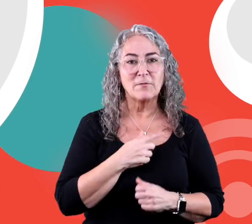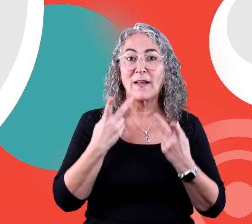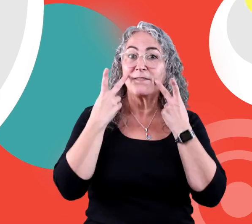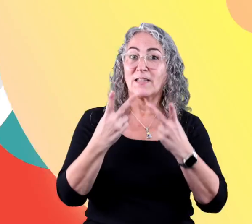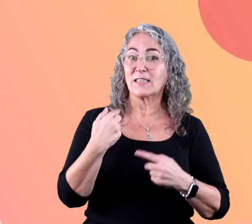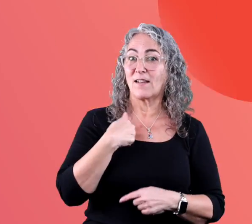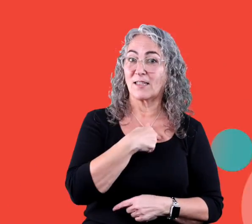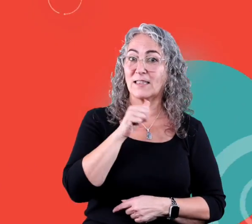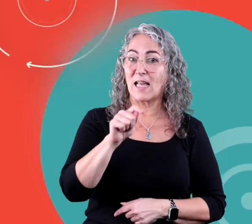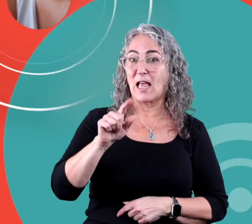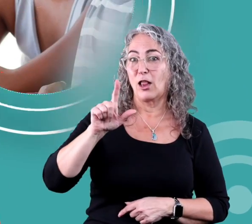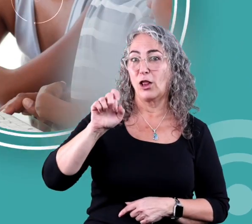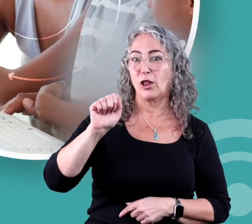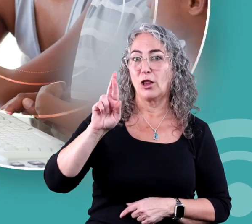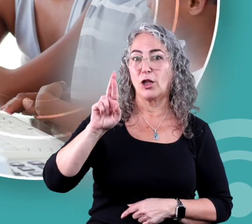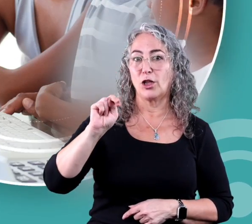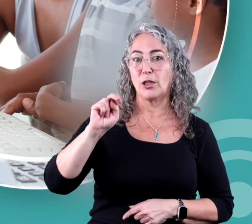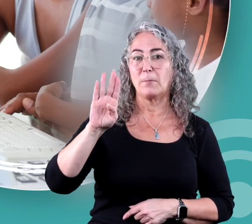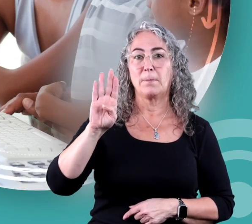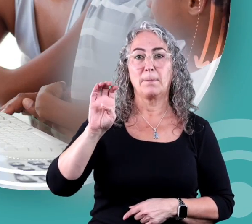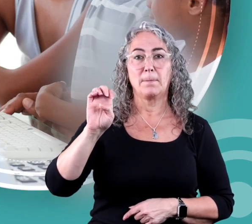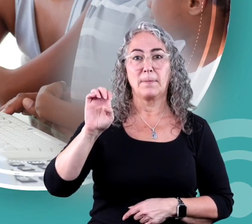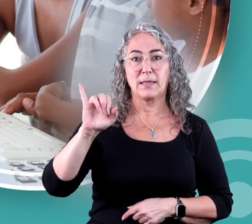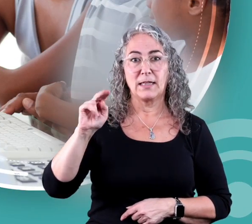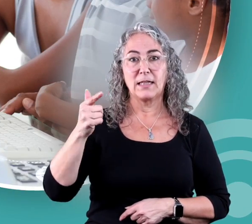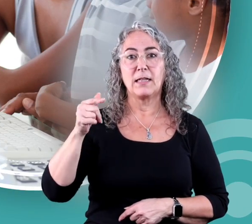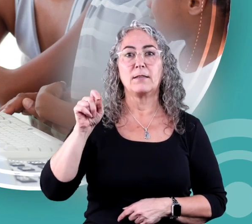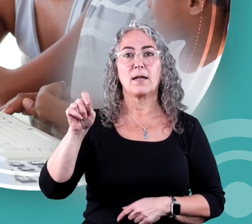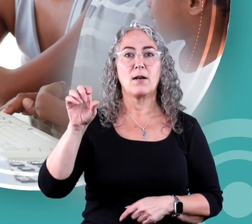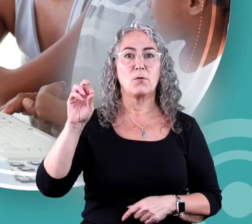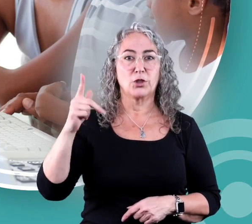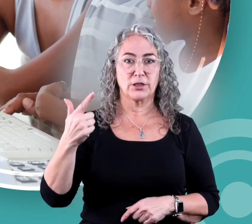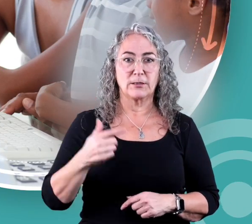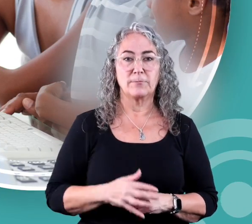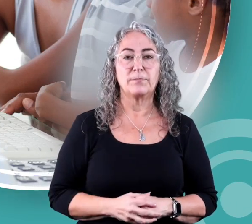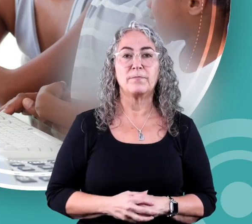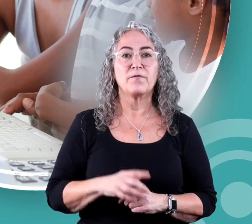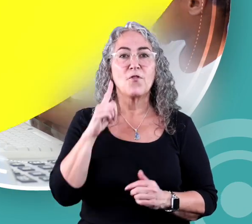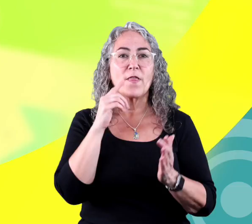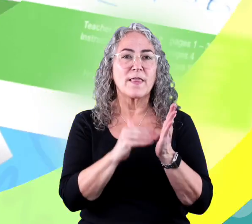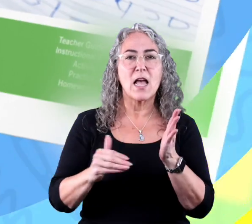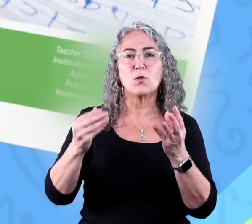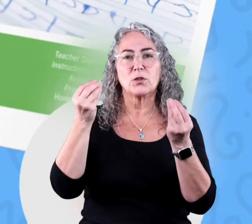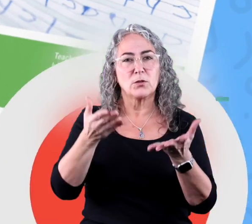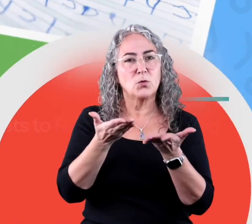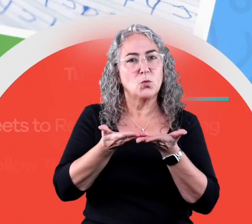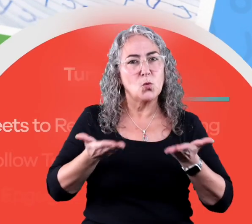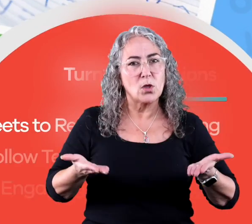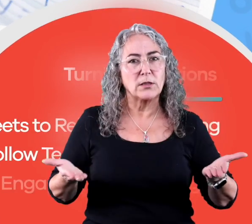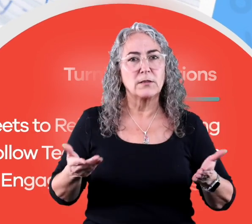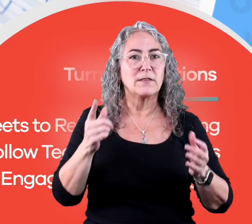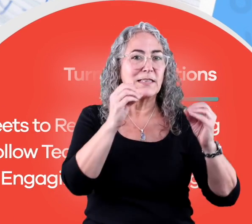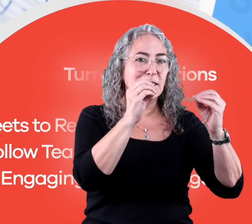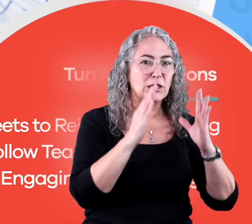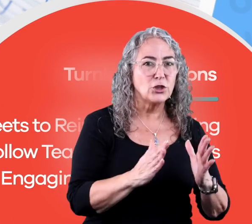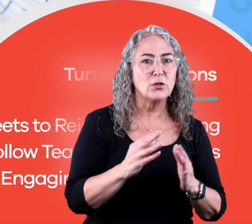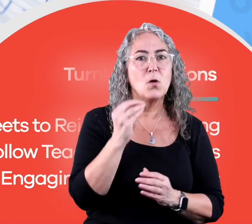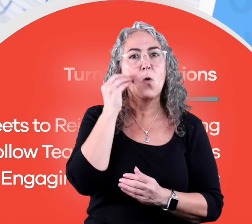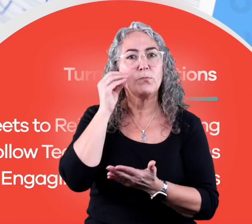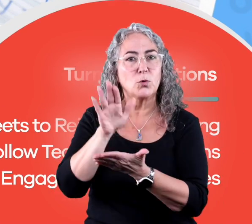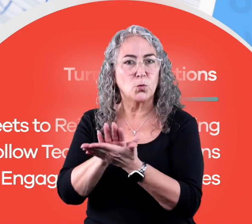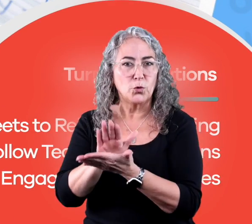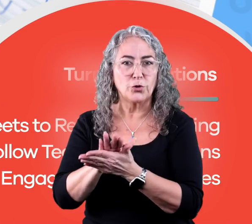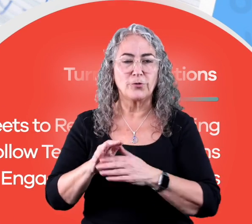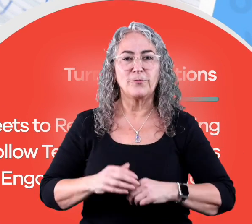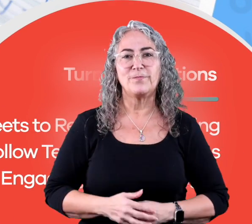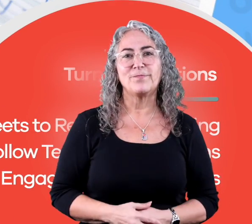Visit us at learnbright.org For thousands of free resources and turnkey solutions for teachers